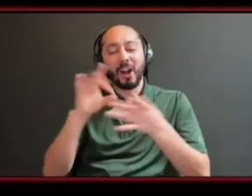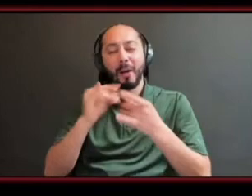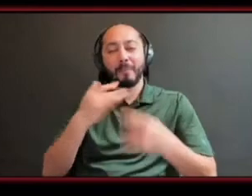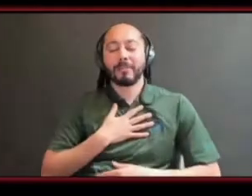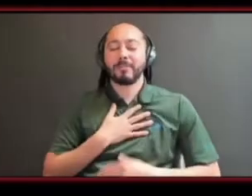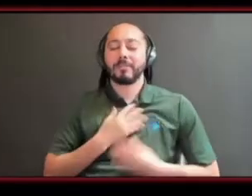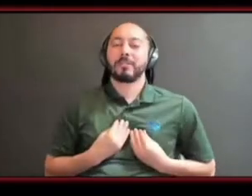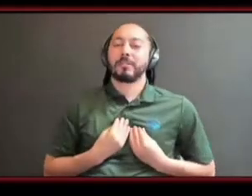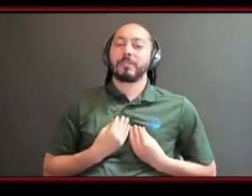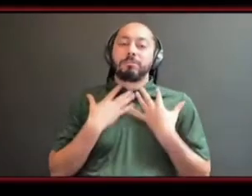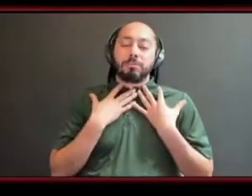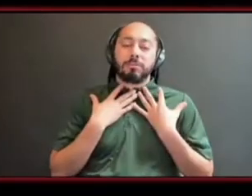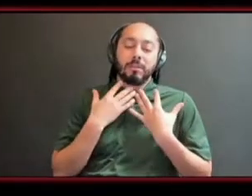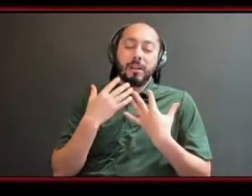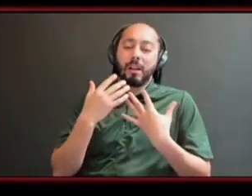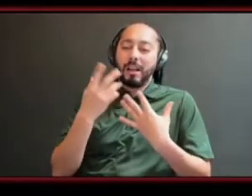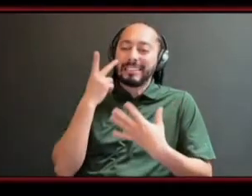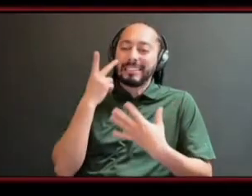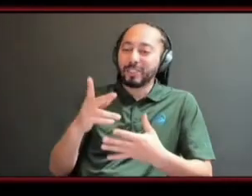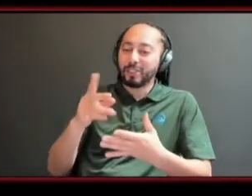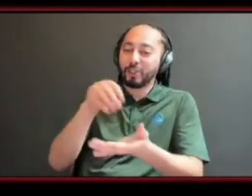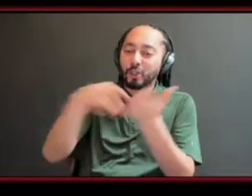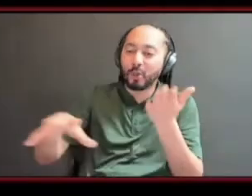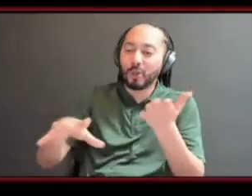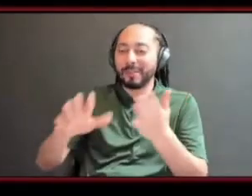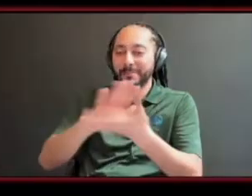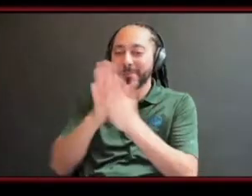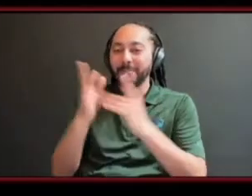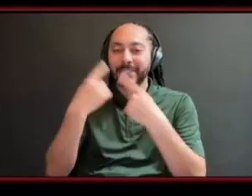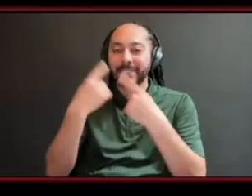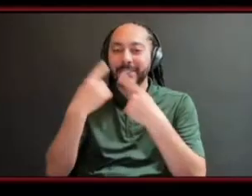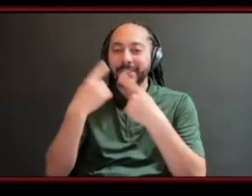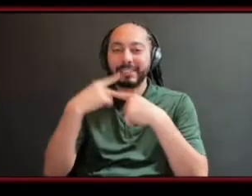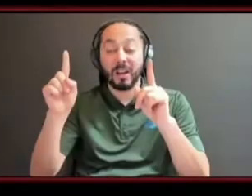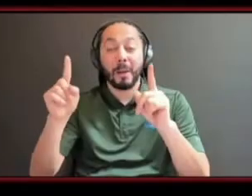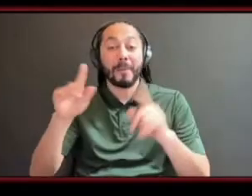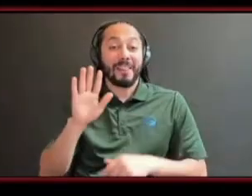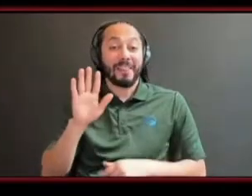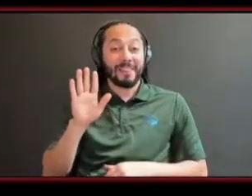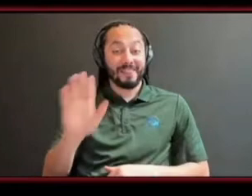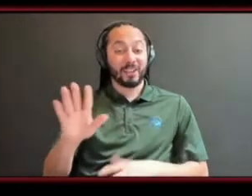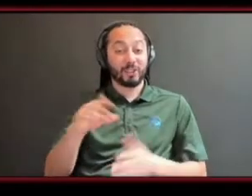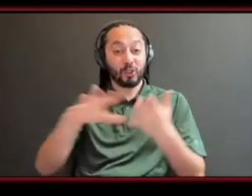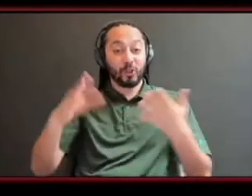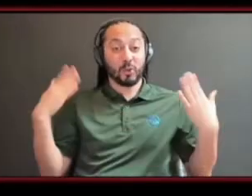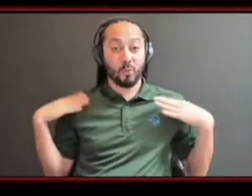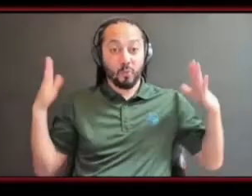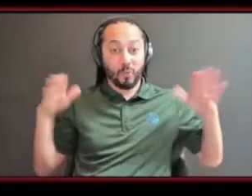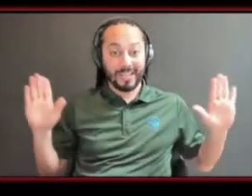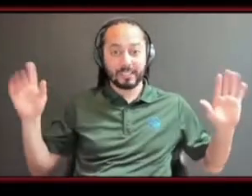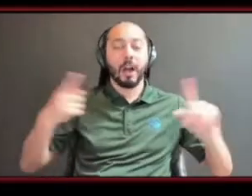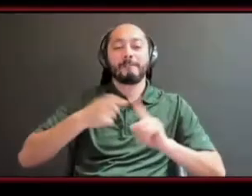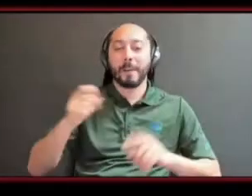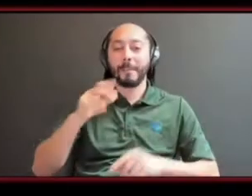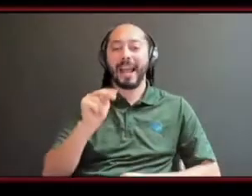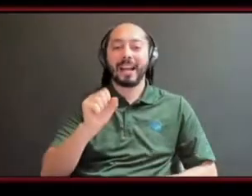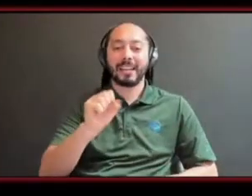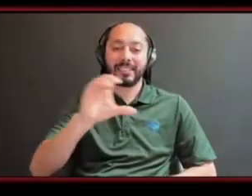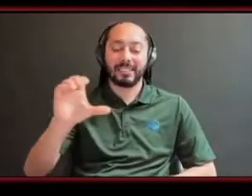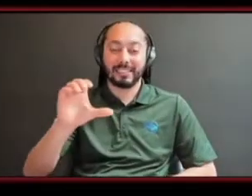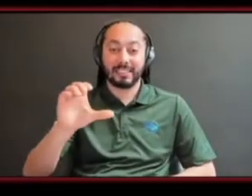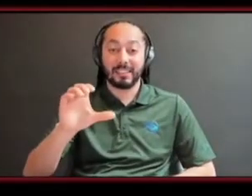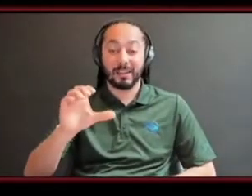received from nscc um not only from all of our staff that most a lot of our staff actually own their own businesses